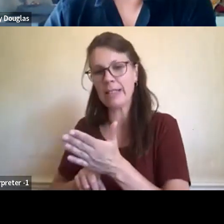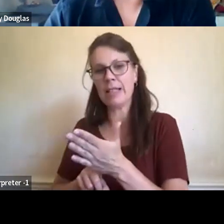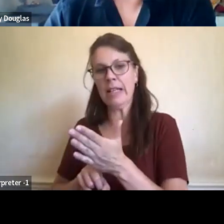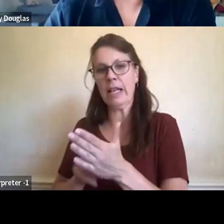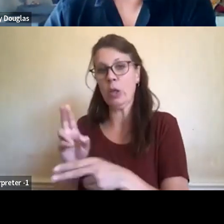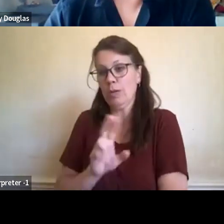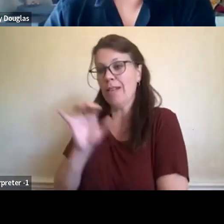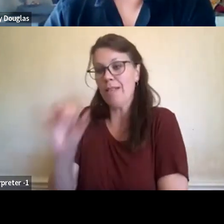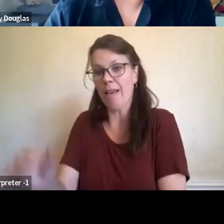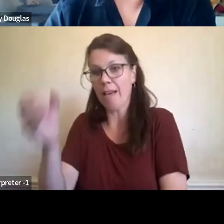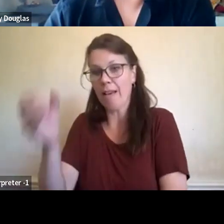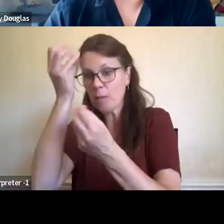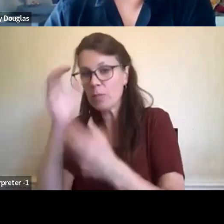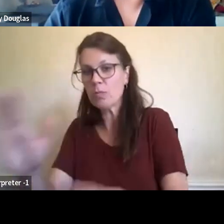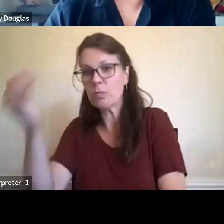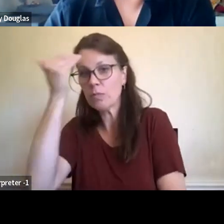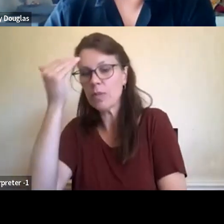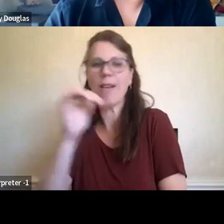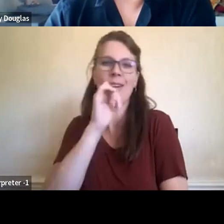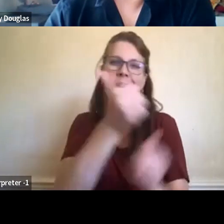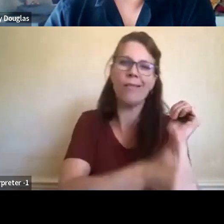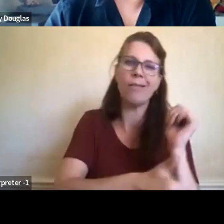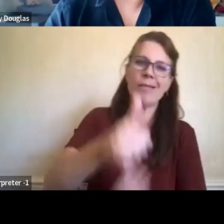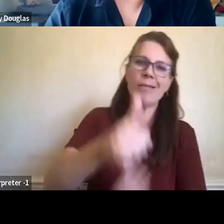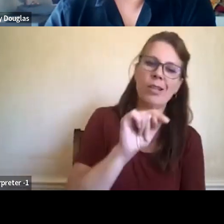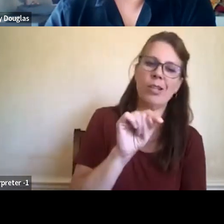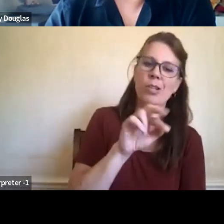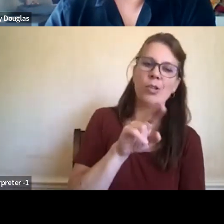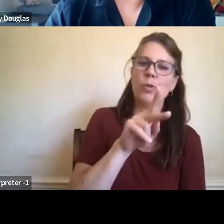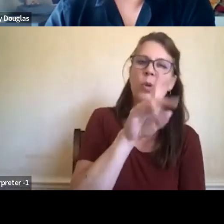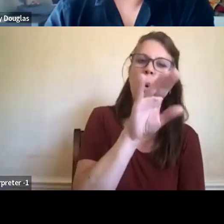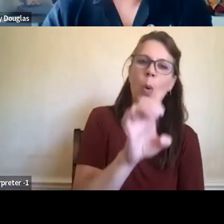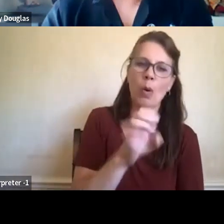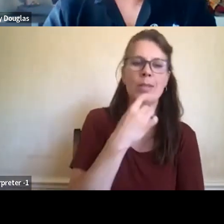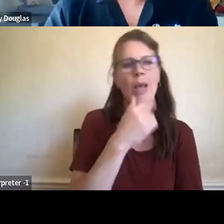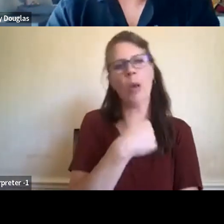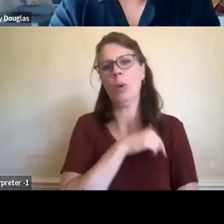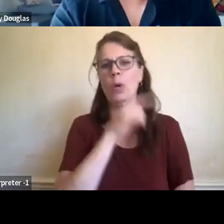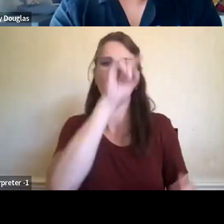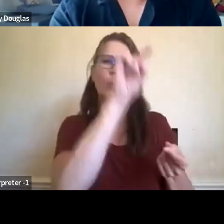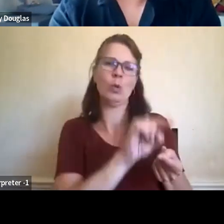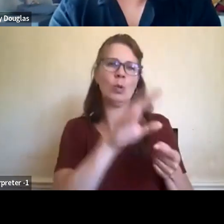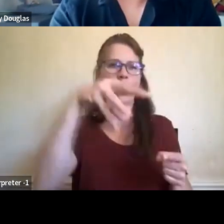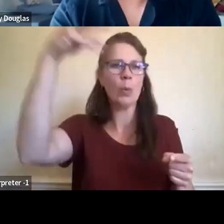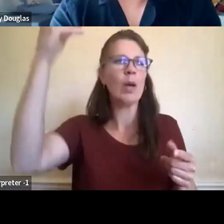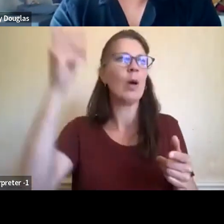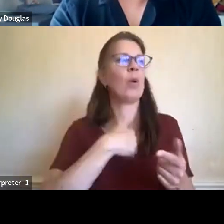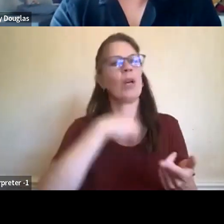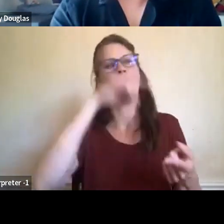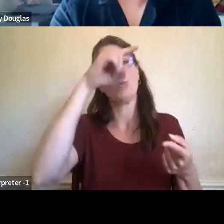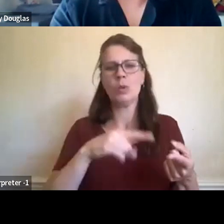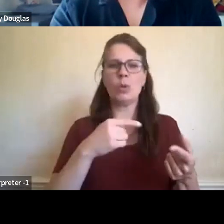not, you know, the Trudeau knowledge of, you know, we're gonna reduce this by this and this by this. No, we're gonna center indigenous